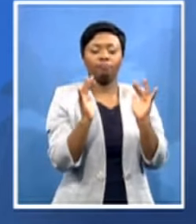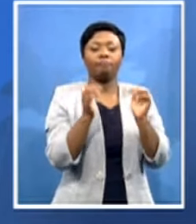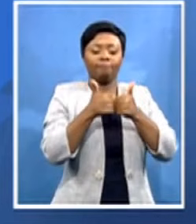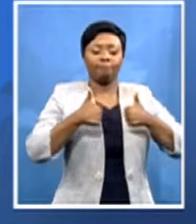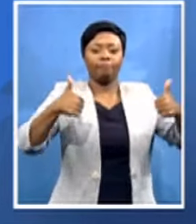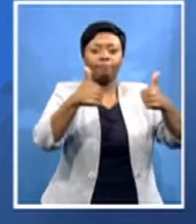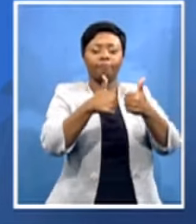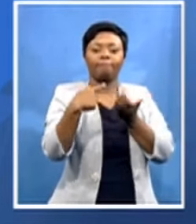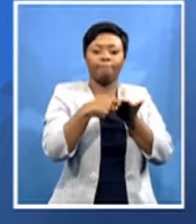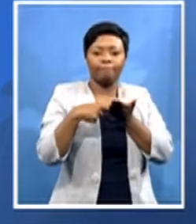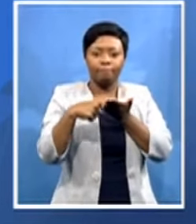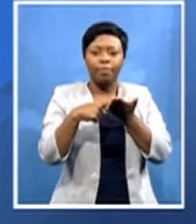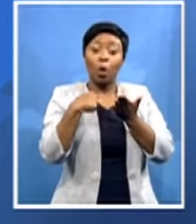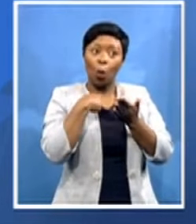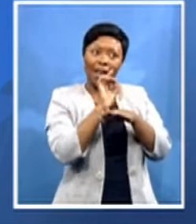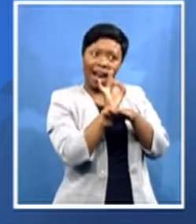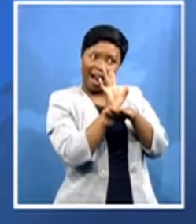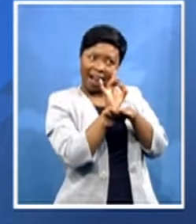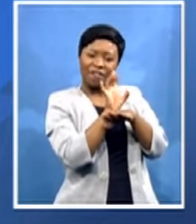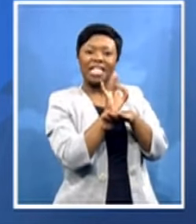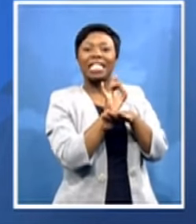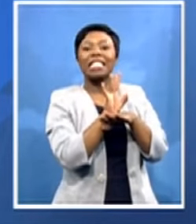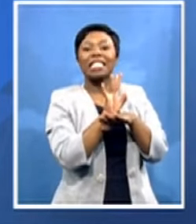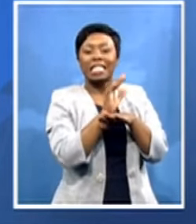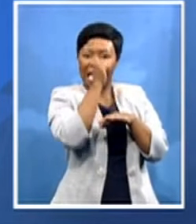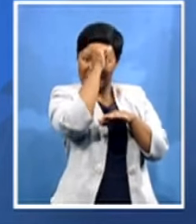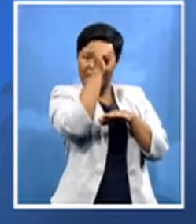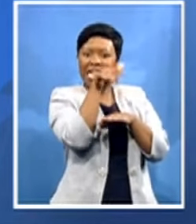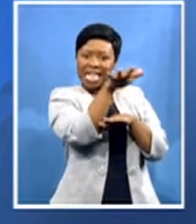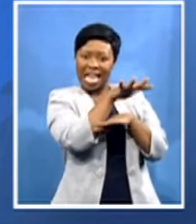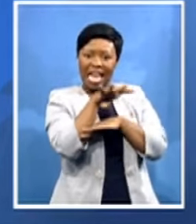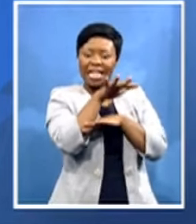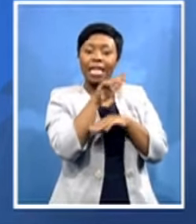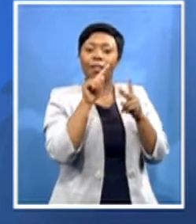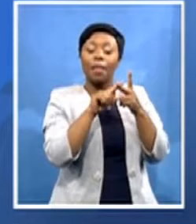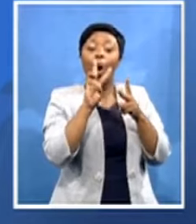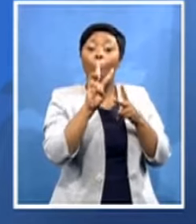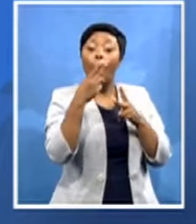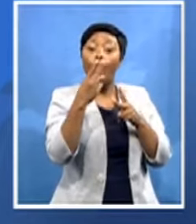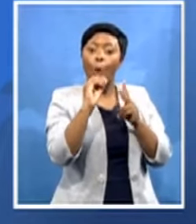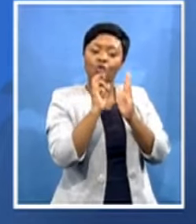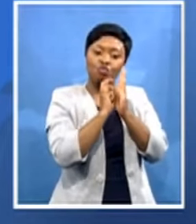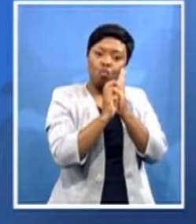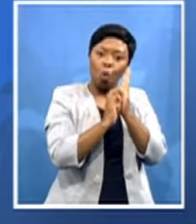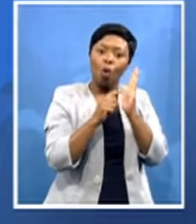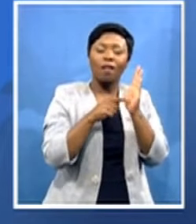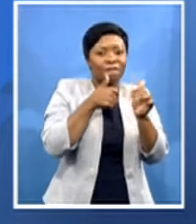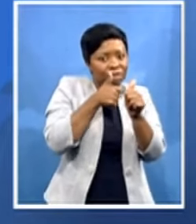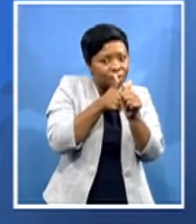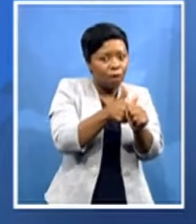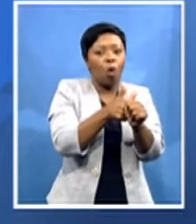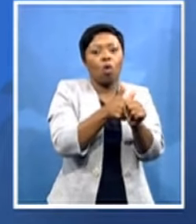really follow the who rules that will assist us keep uh safe from covet 19 and